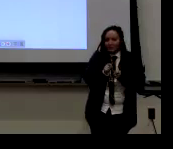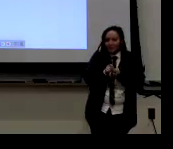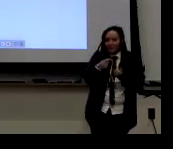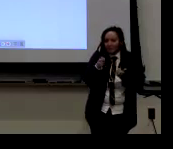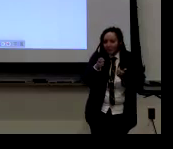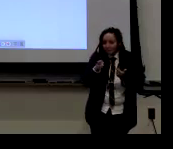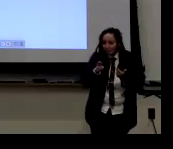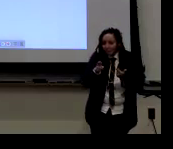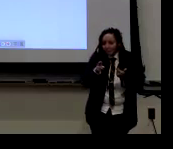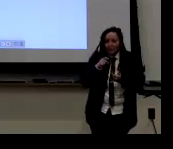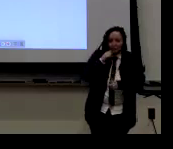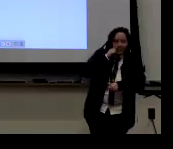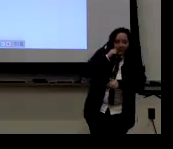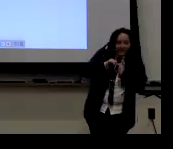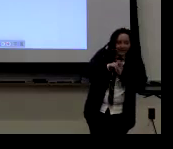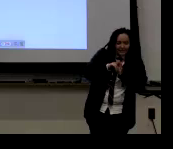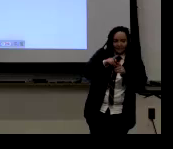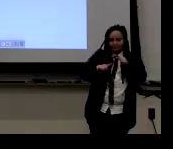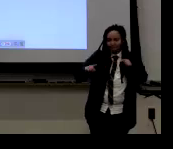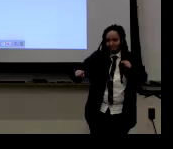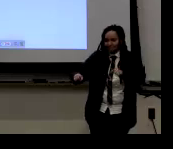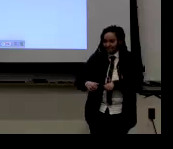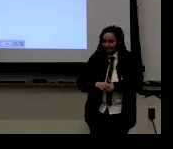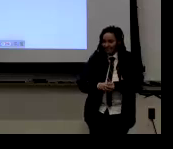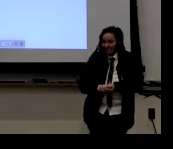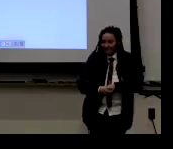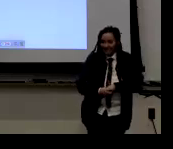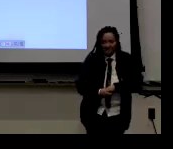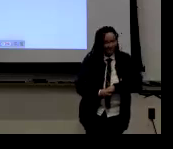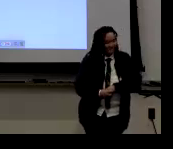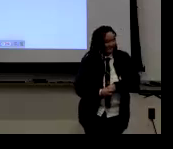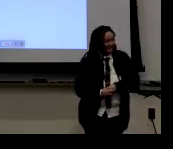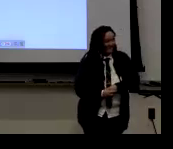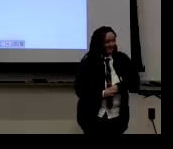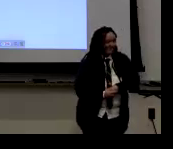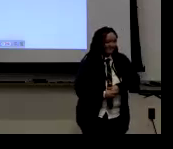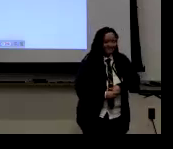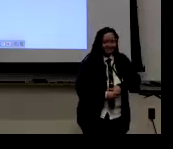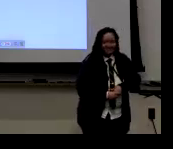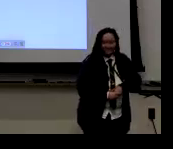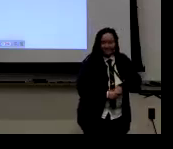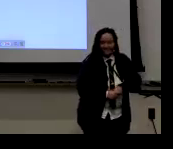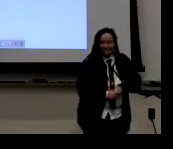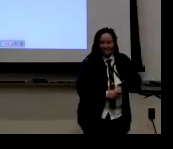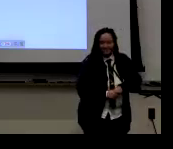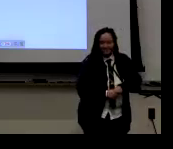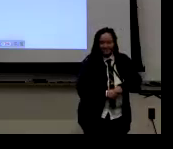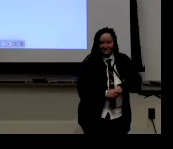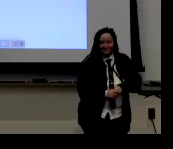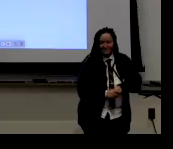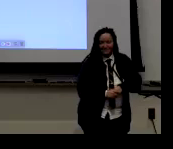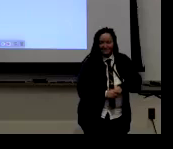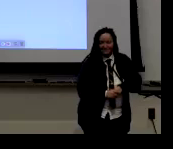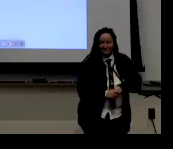And different expressions and as relate to race and gender and things like that. And that would help form those